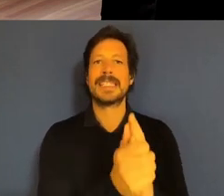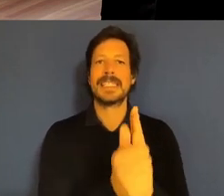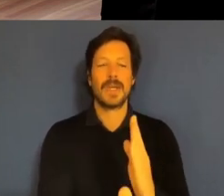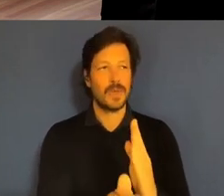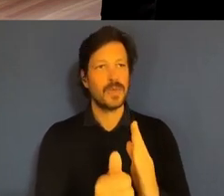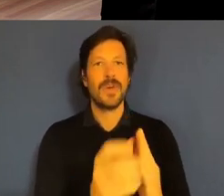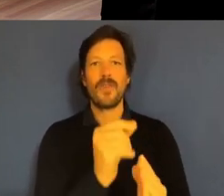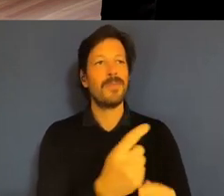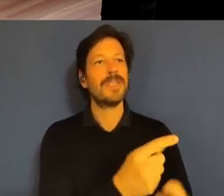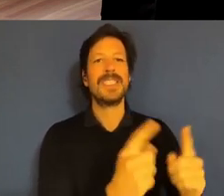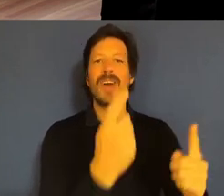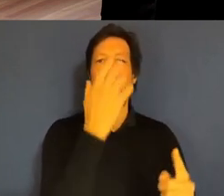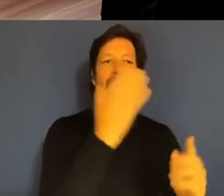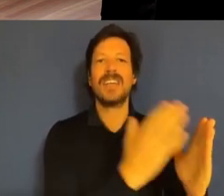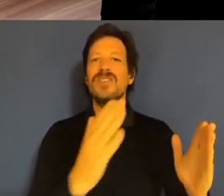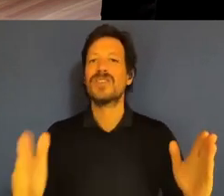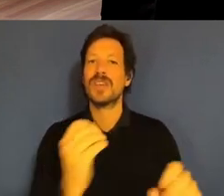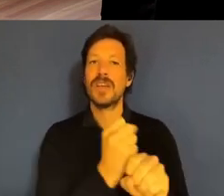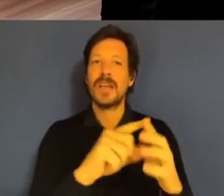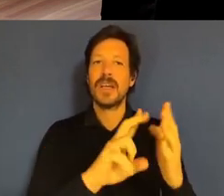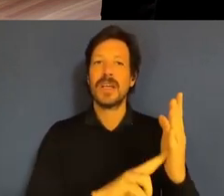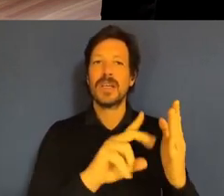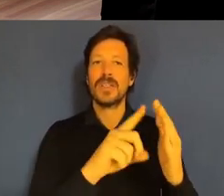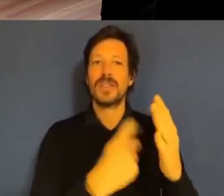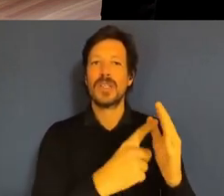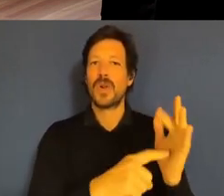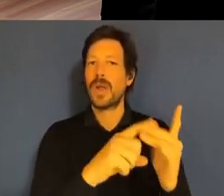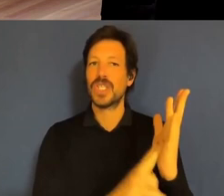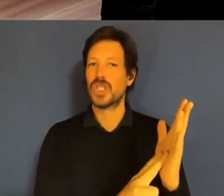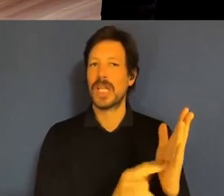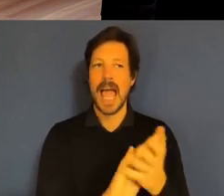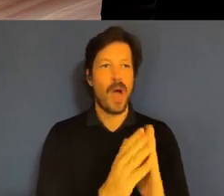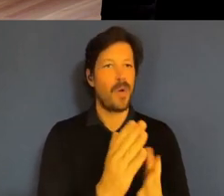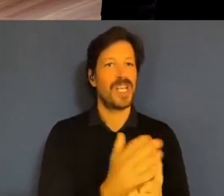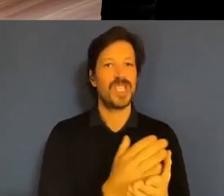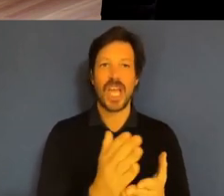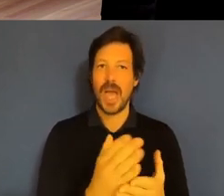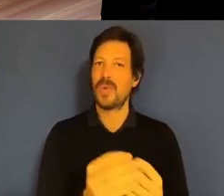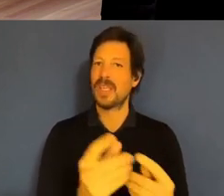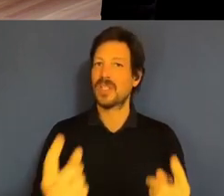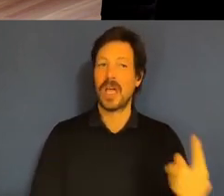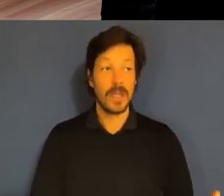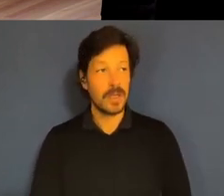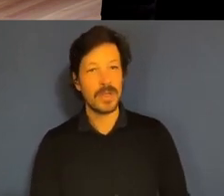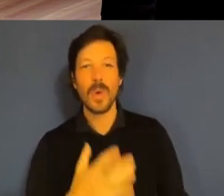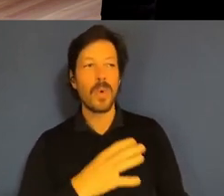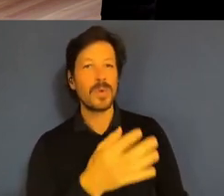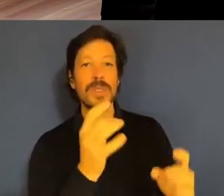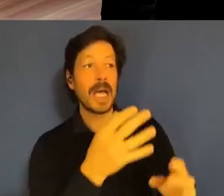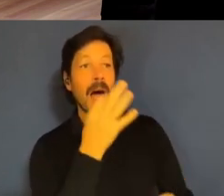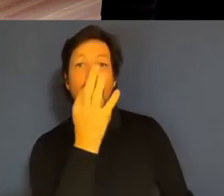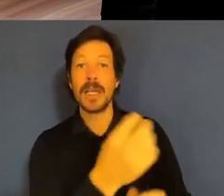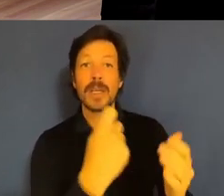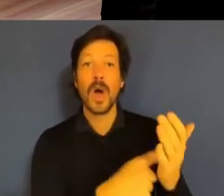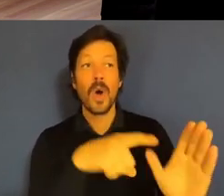when working together? And I wonder, Ray, if I could ask you to have a go at that question